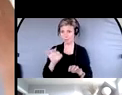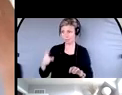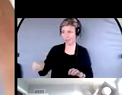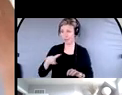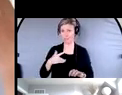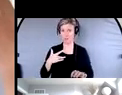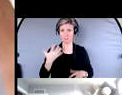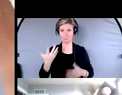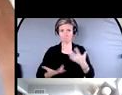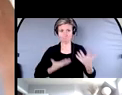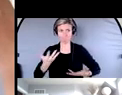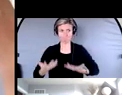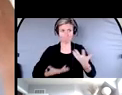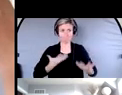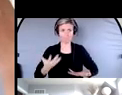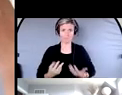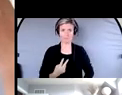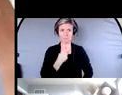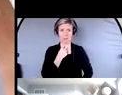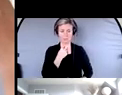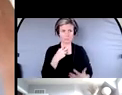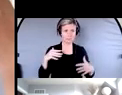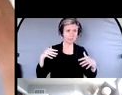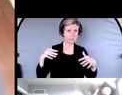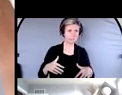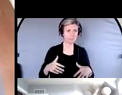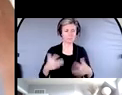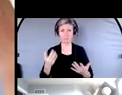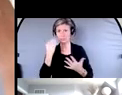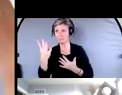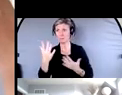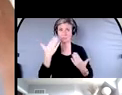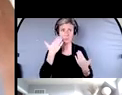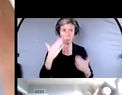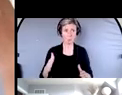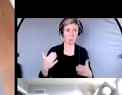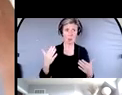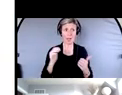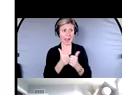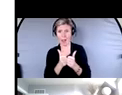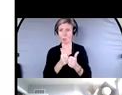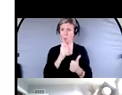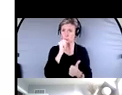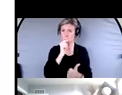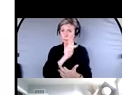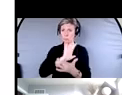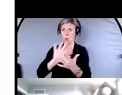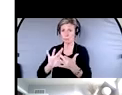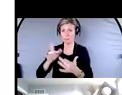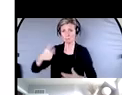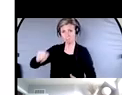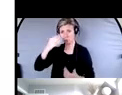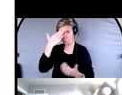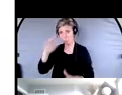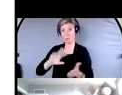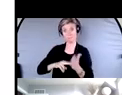abuse will continue or that exploitation if they don't know who to reach out to or seek assistance